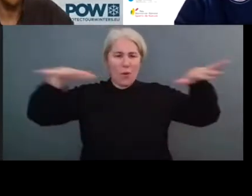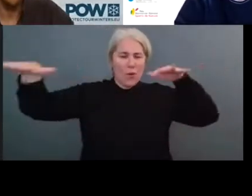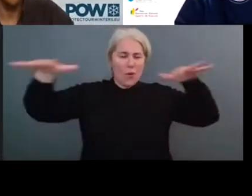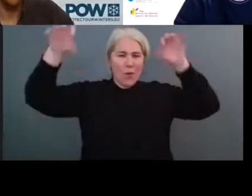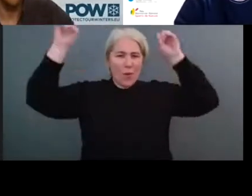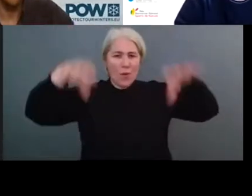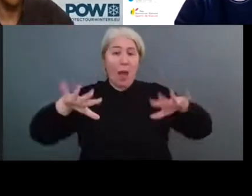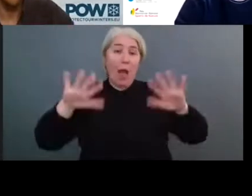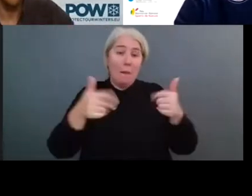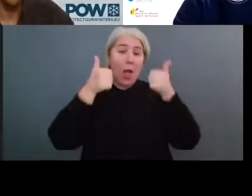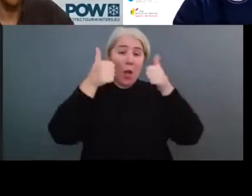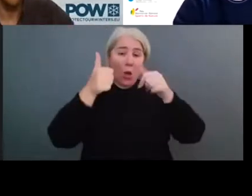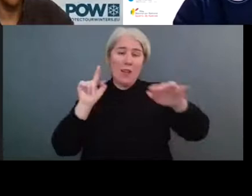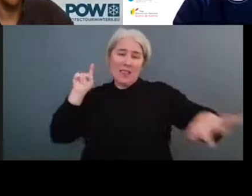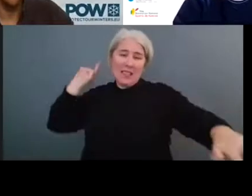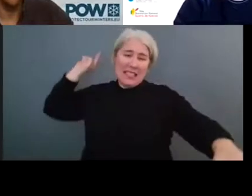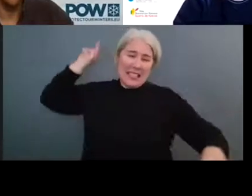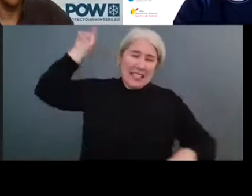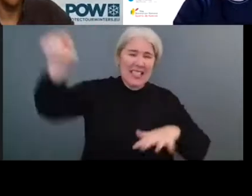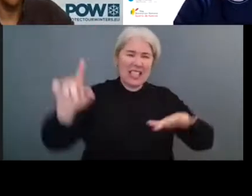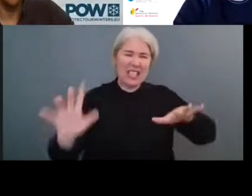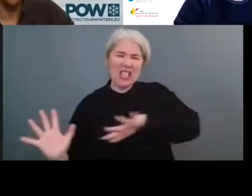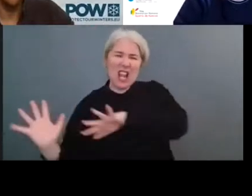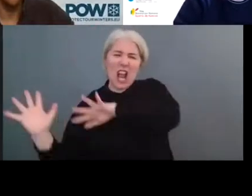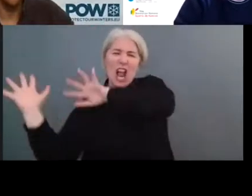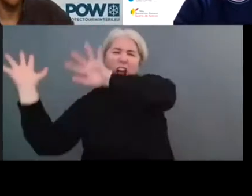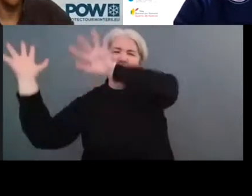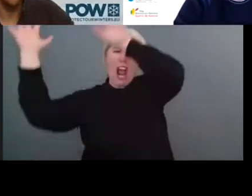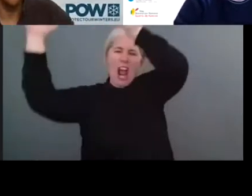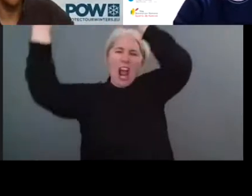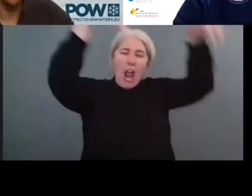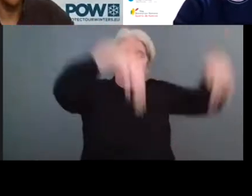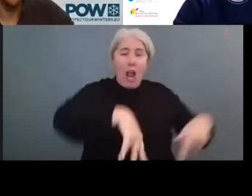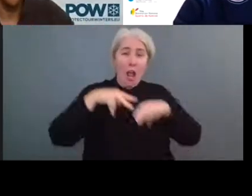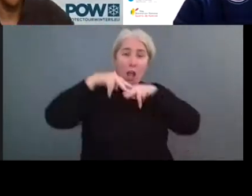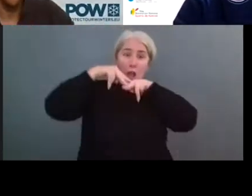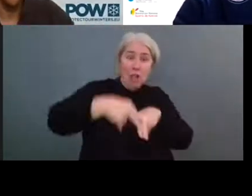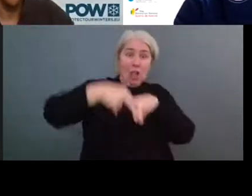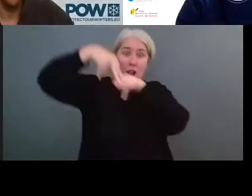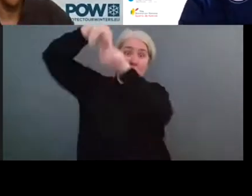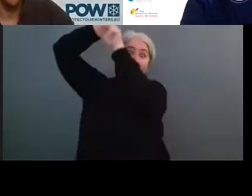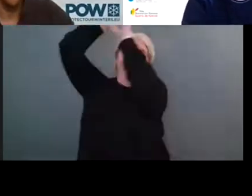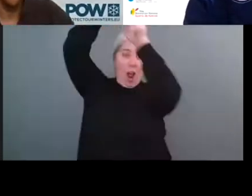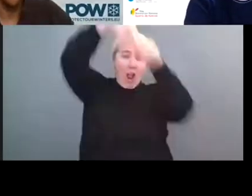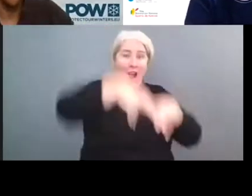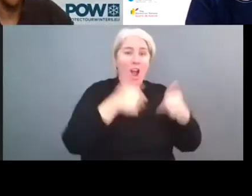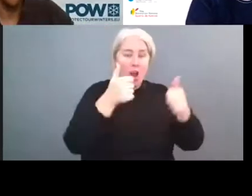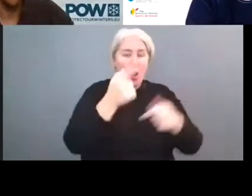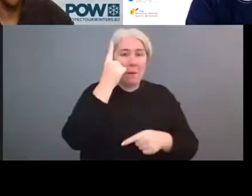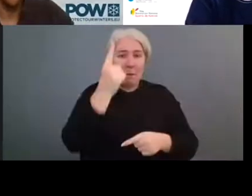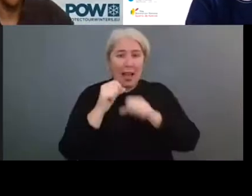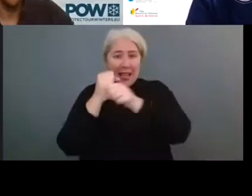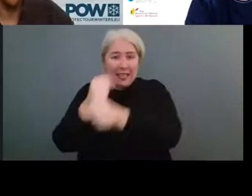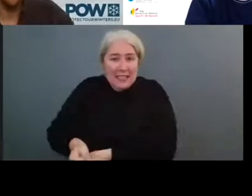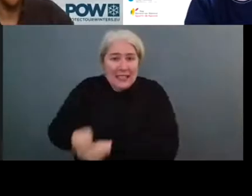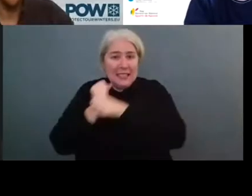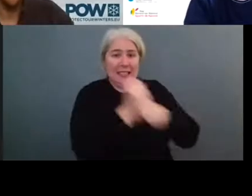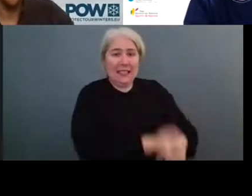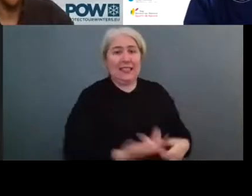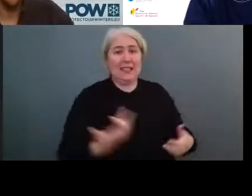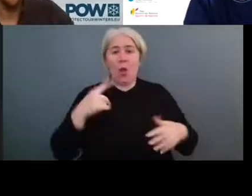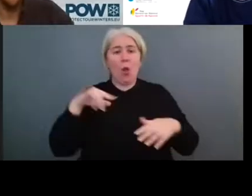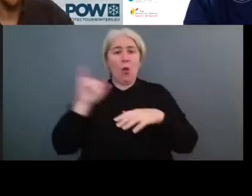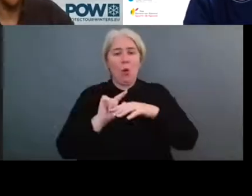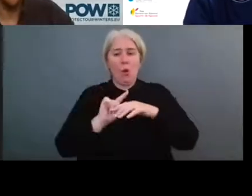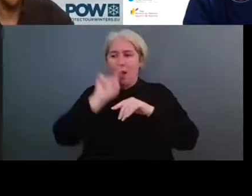at sea like sea diving, sailing, and kayaking dangerous. So the ways that the public recreates outdoors